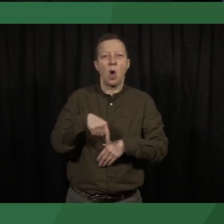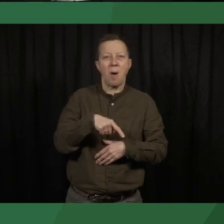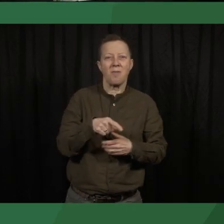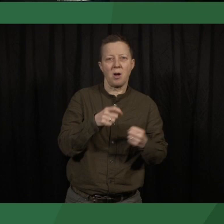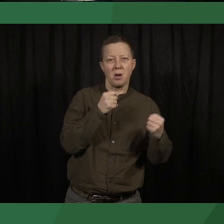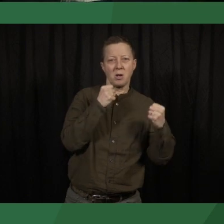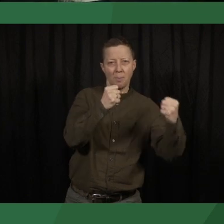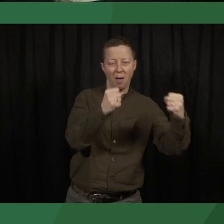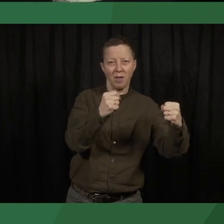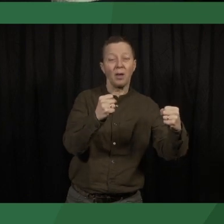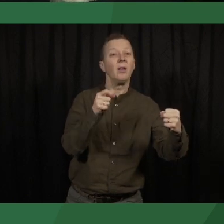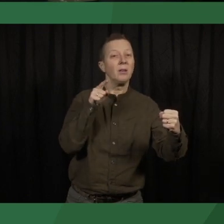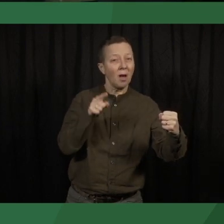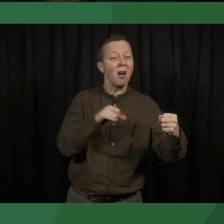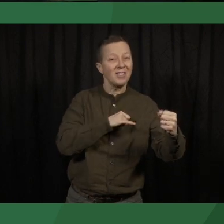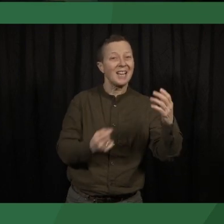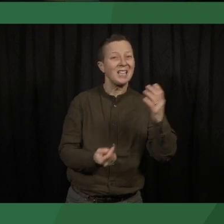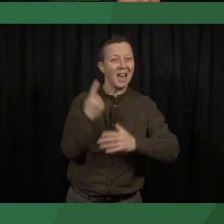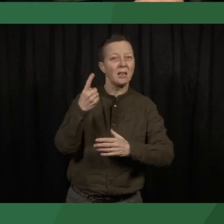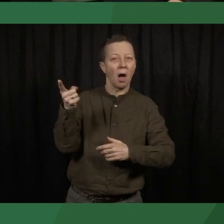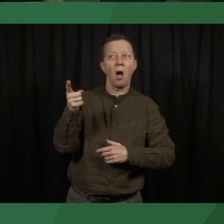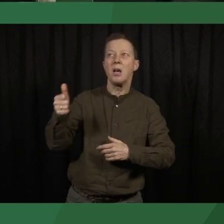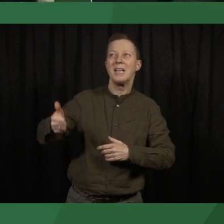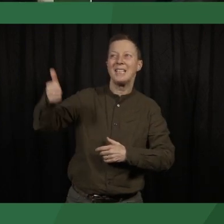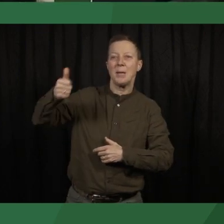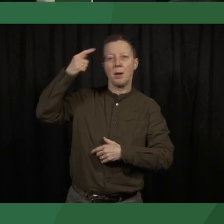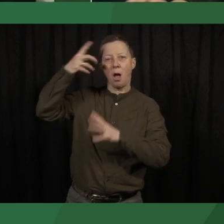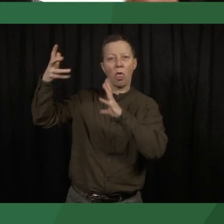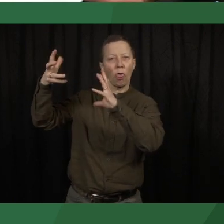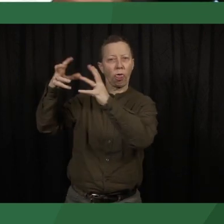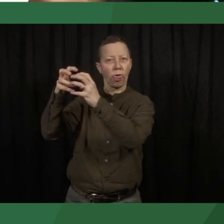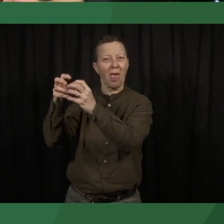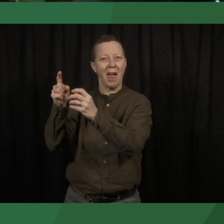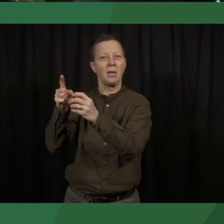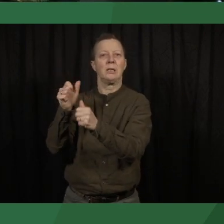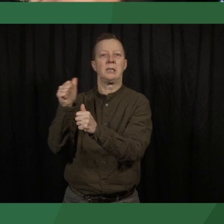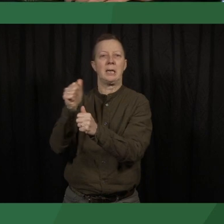the regime is likely to crumble or introduce reforms themselves.